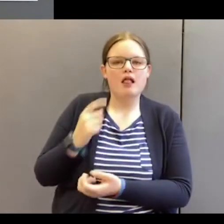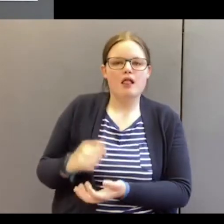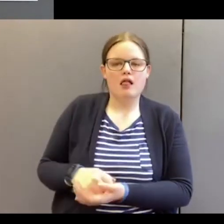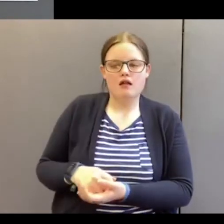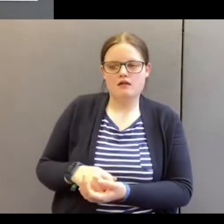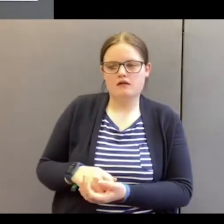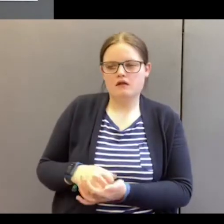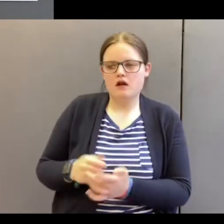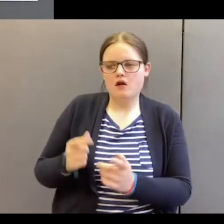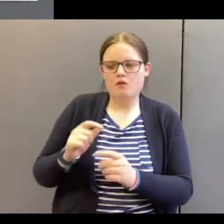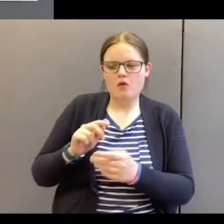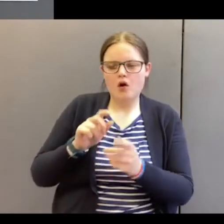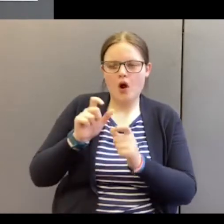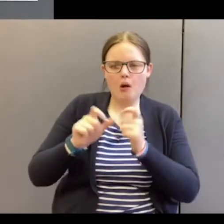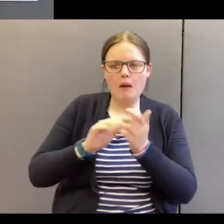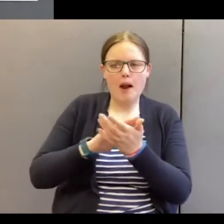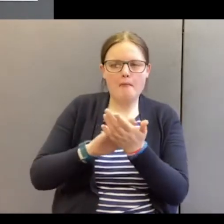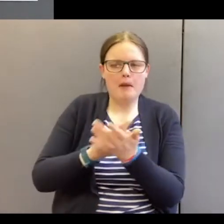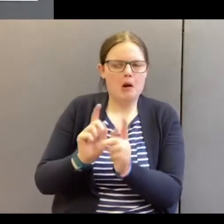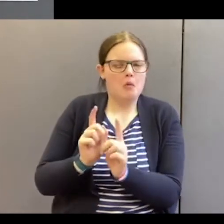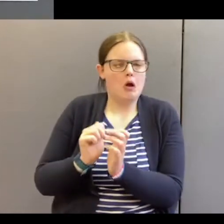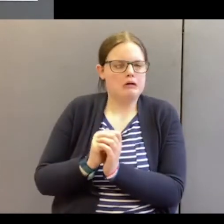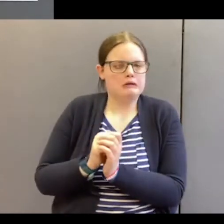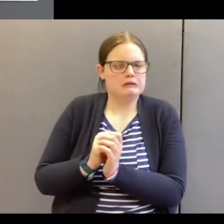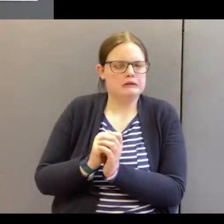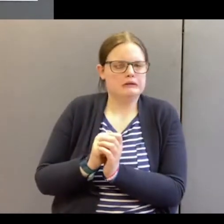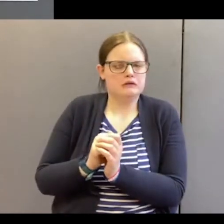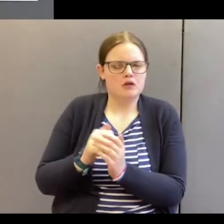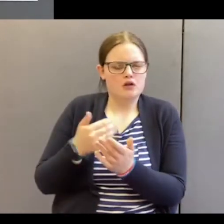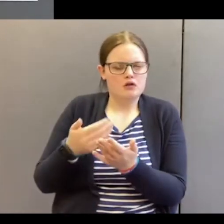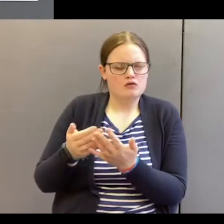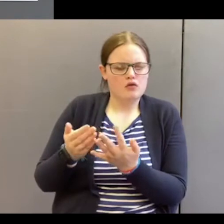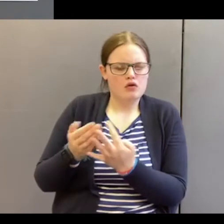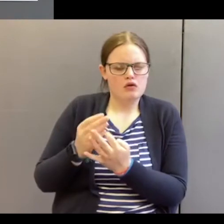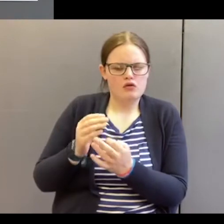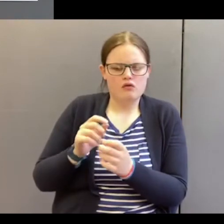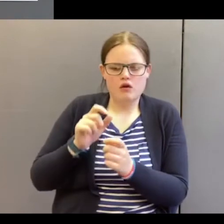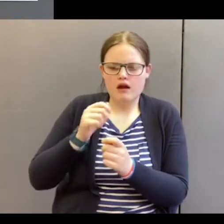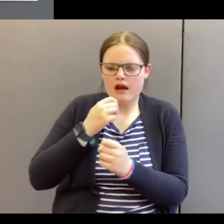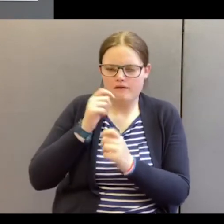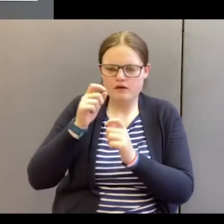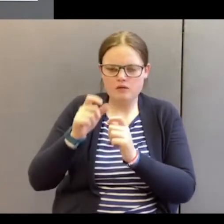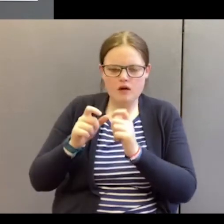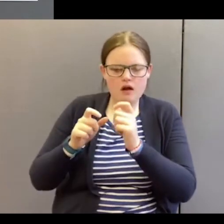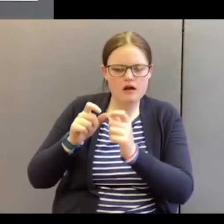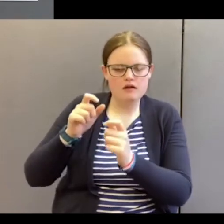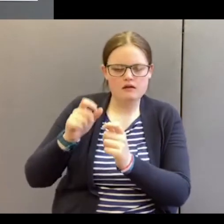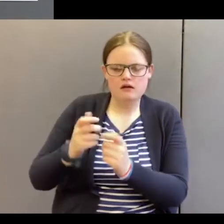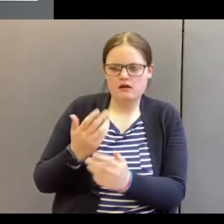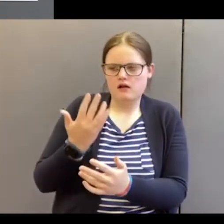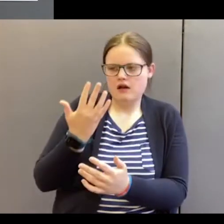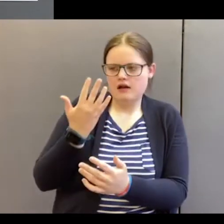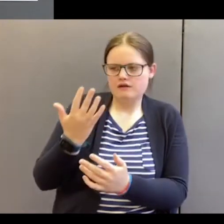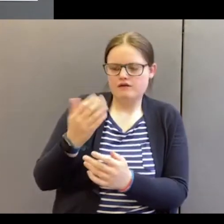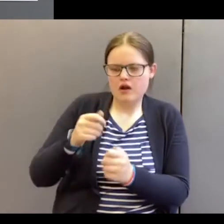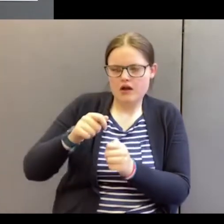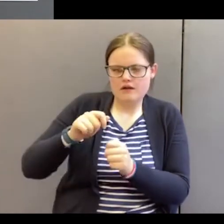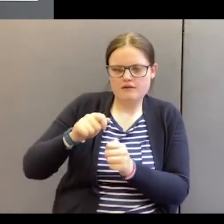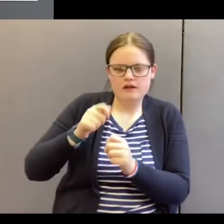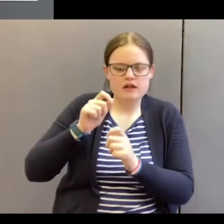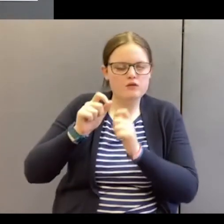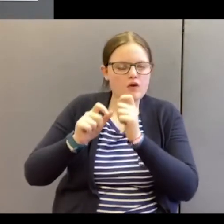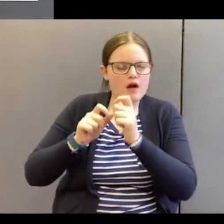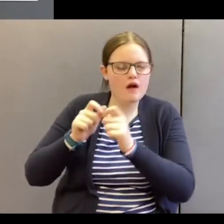what these words mean. Just to go through, word by word, there's five key words